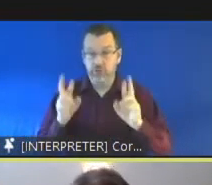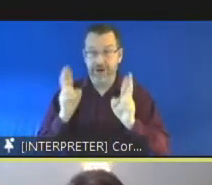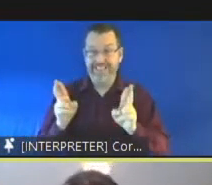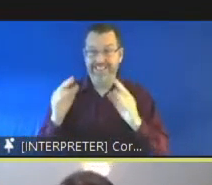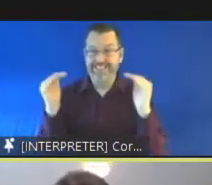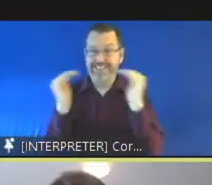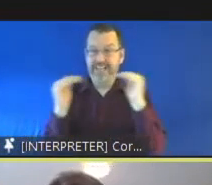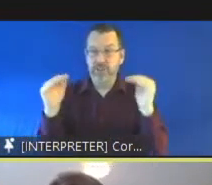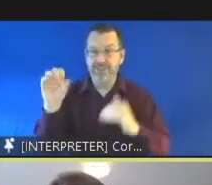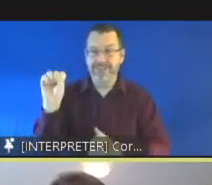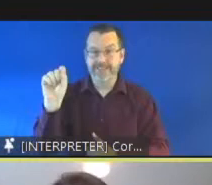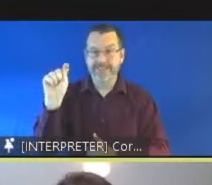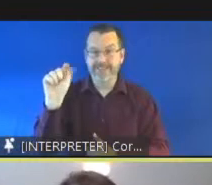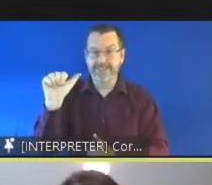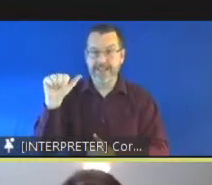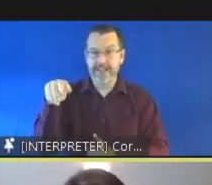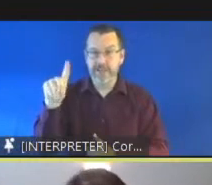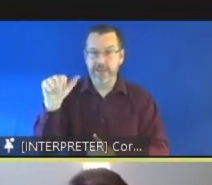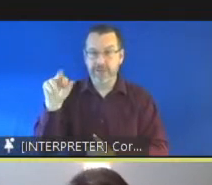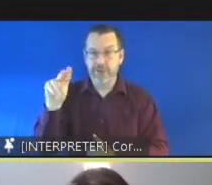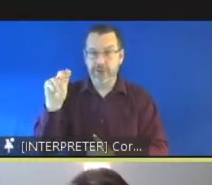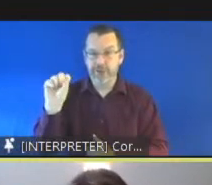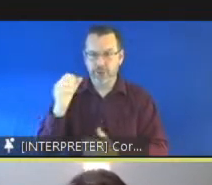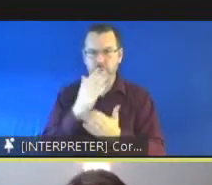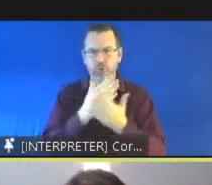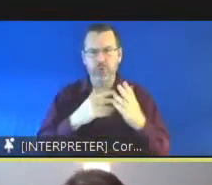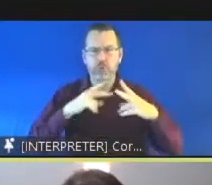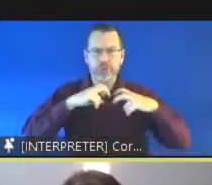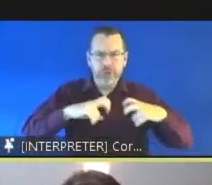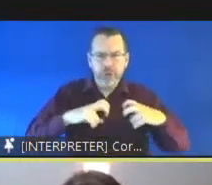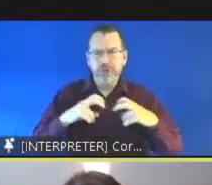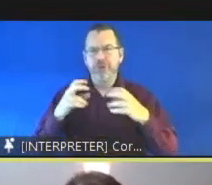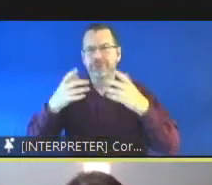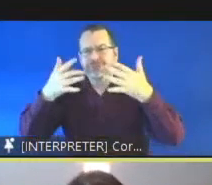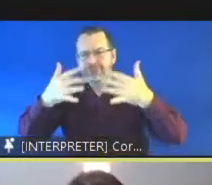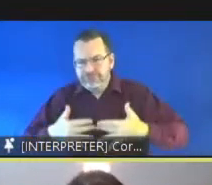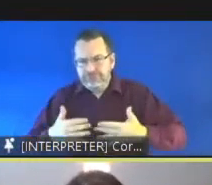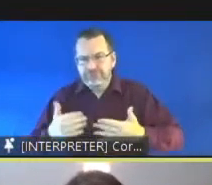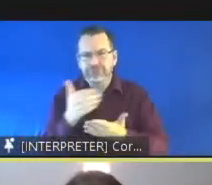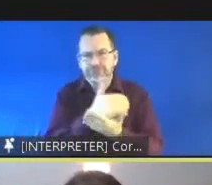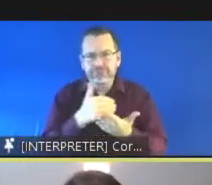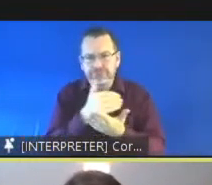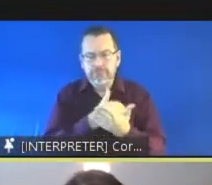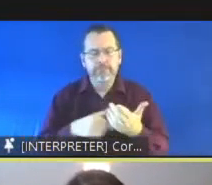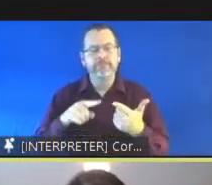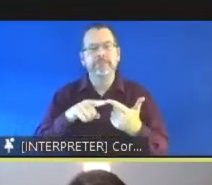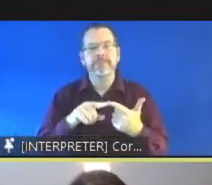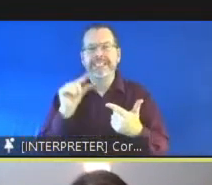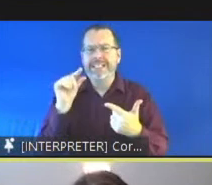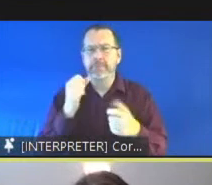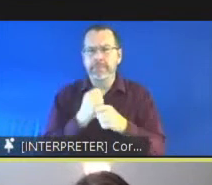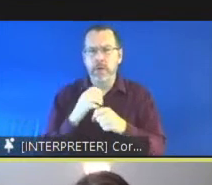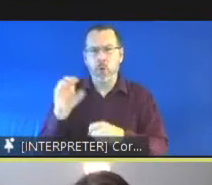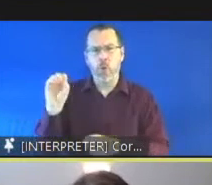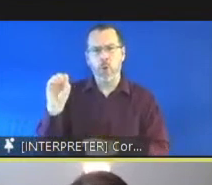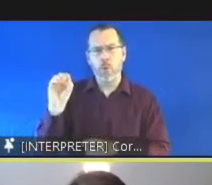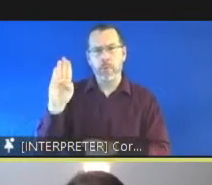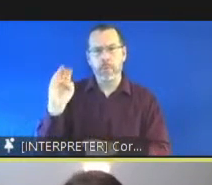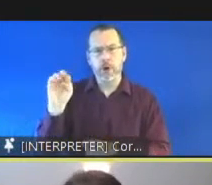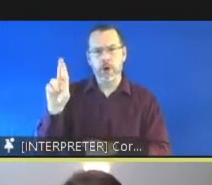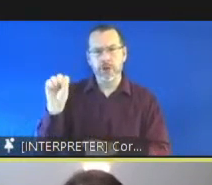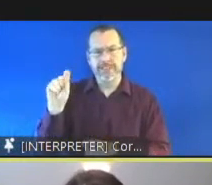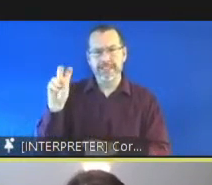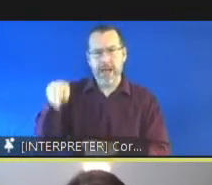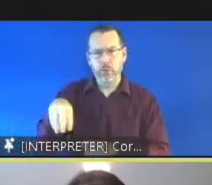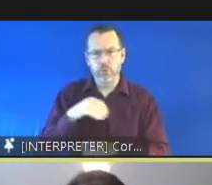the some of the research and data that we have on this issue and talk a little bit about the obristown approach to to children with